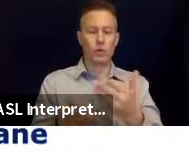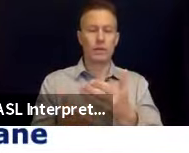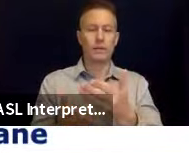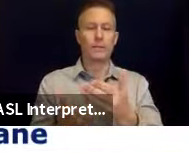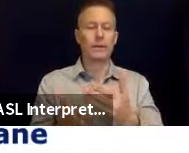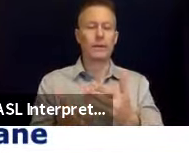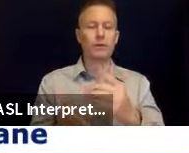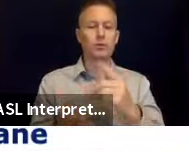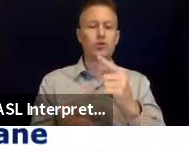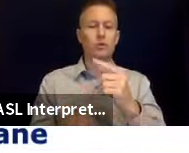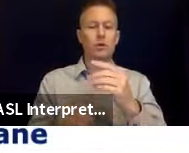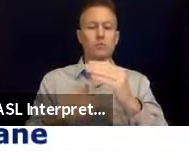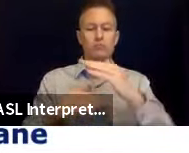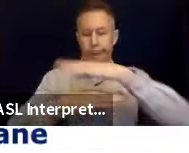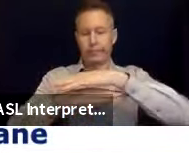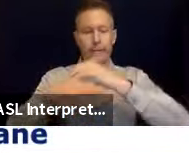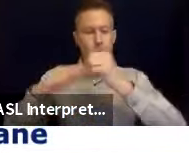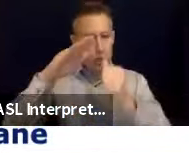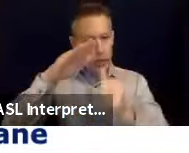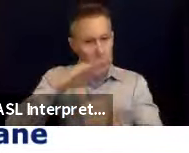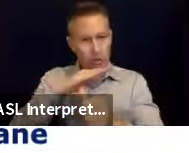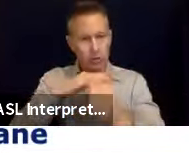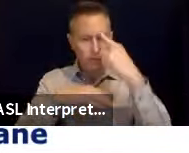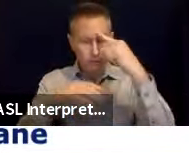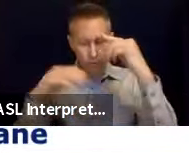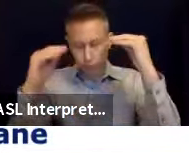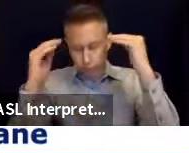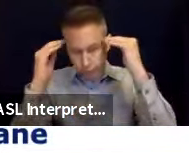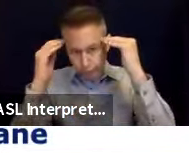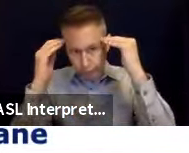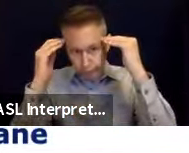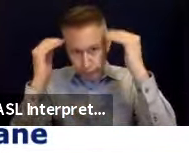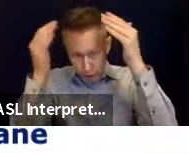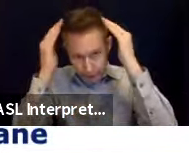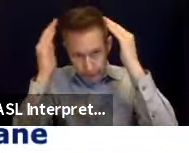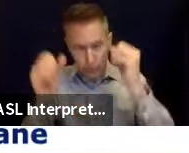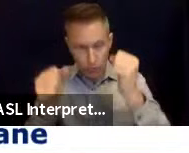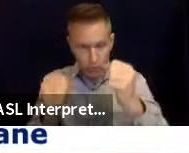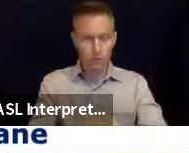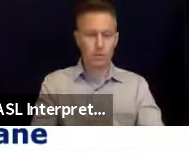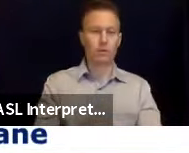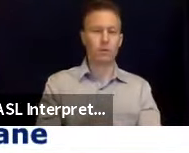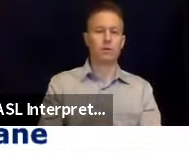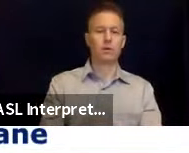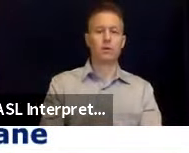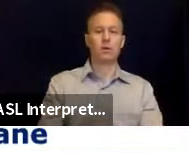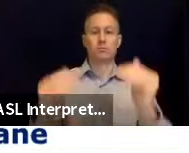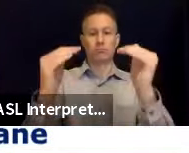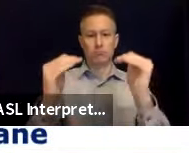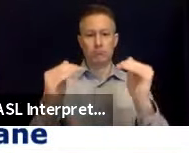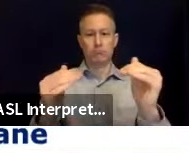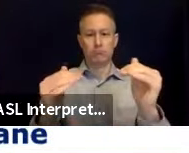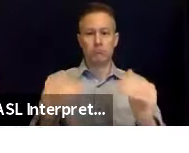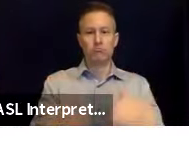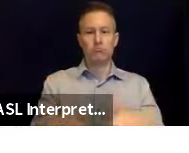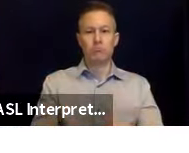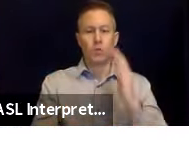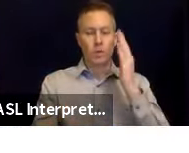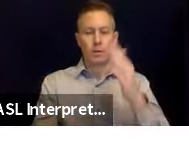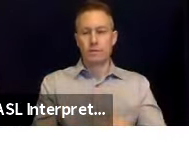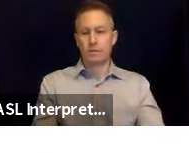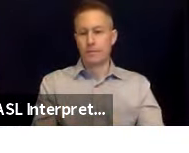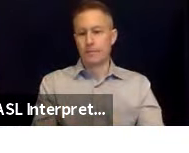best as you can under something for, for shelter. We're going to go ahead and move on. Keep the questions coming. We'll come back to them.